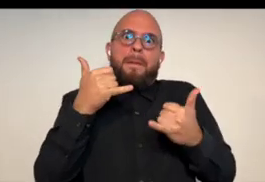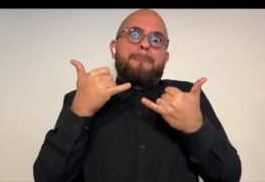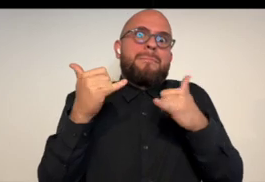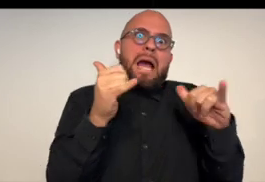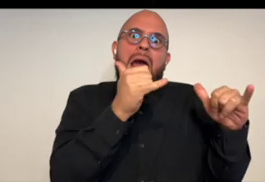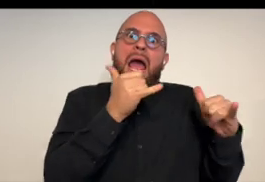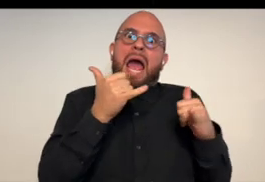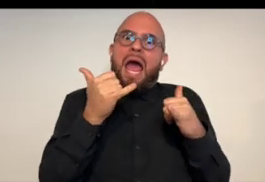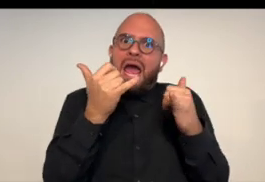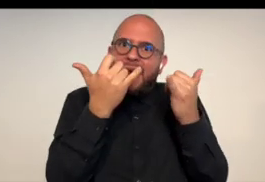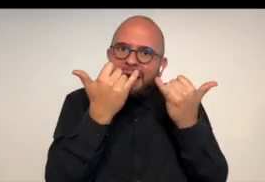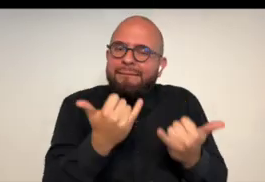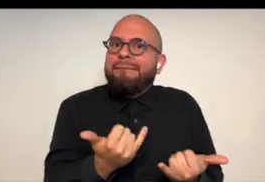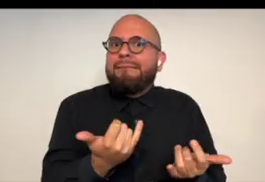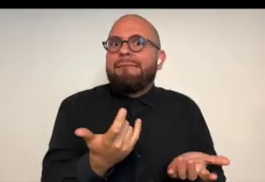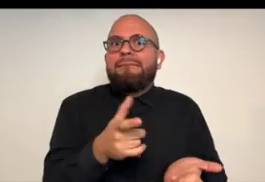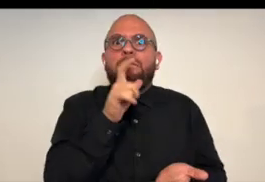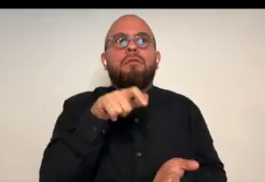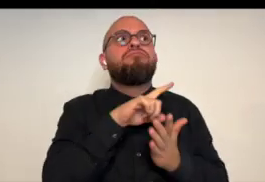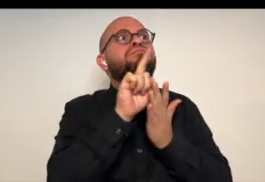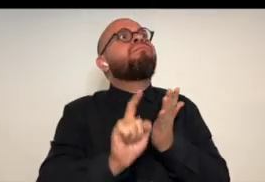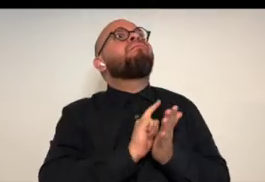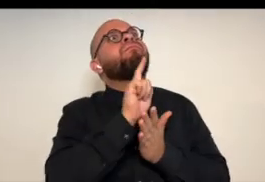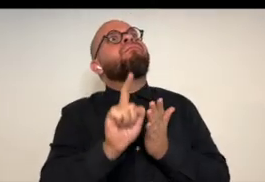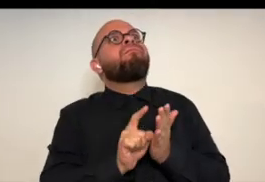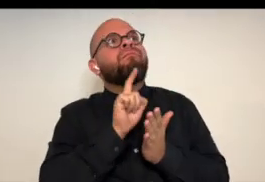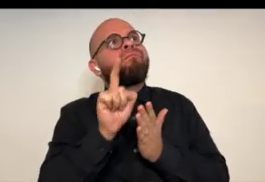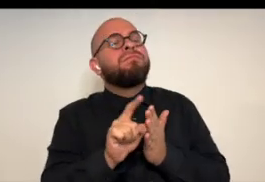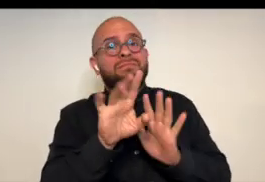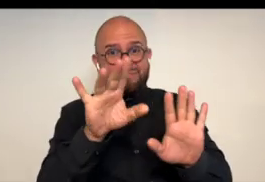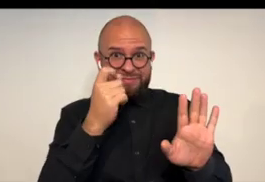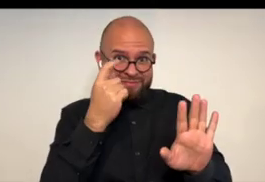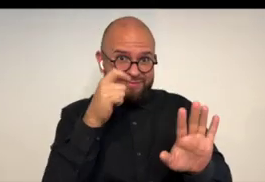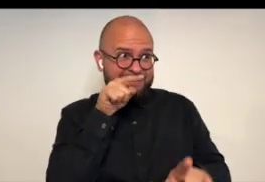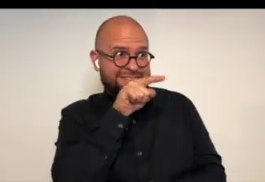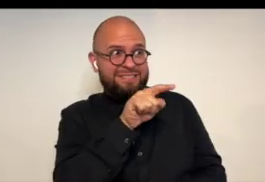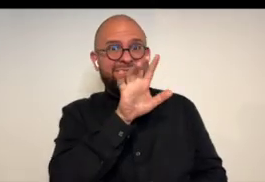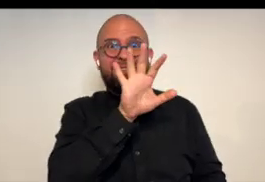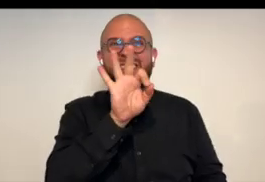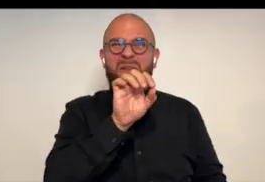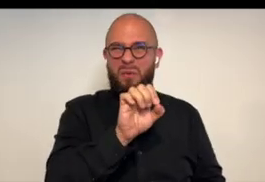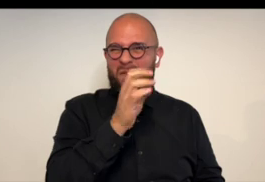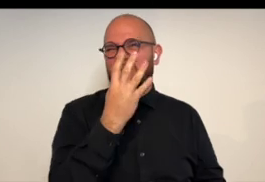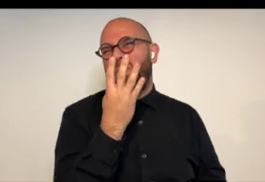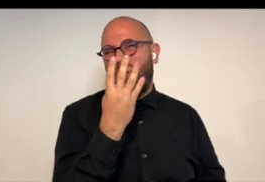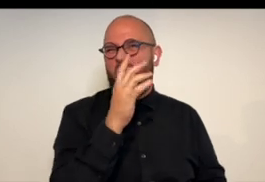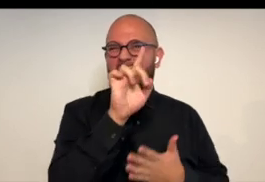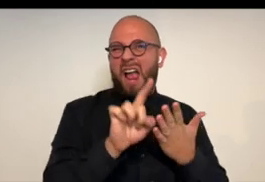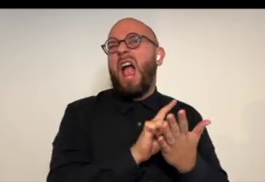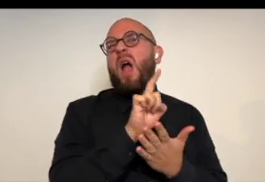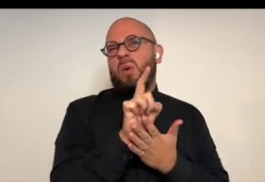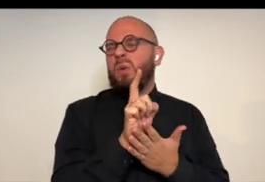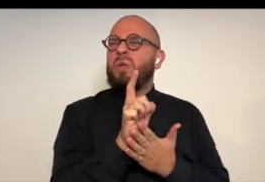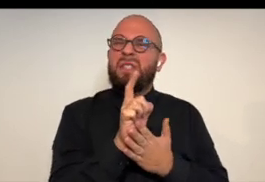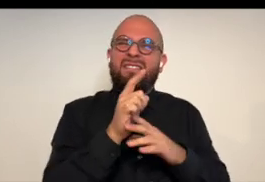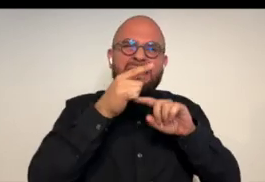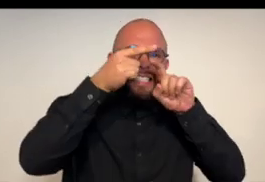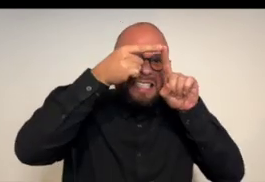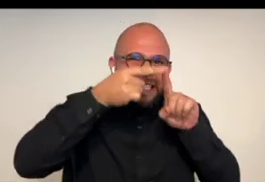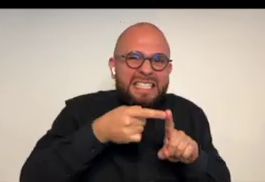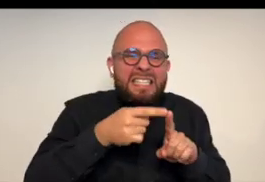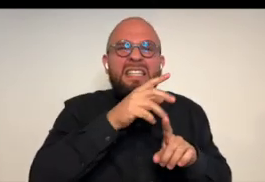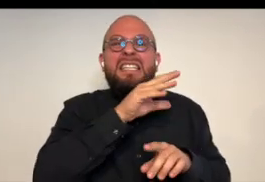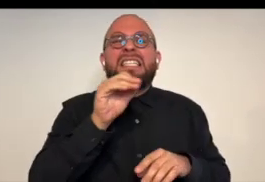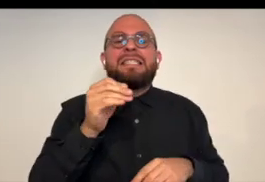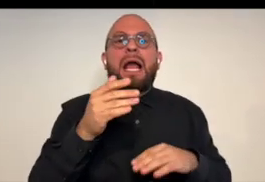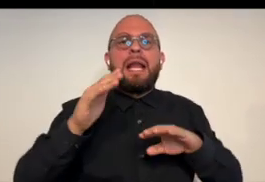and i don't have to sit there hours and i mean and ultimately it was 59.4 hours 60